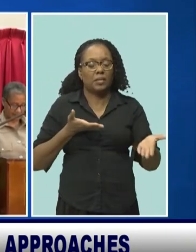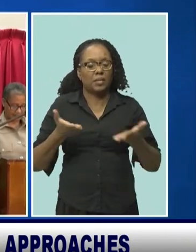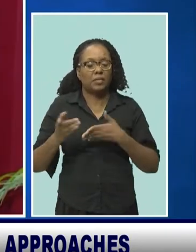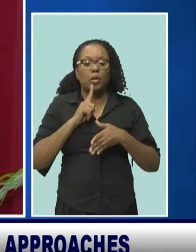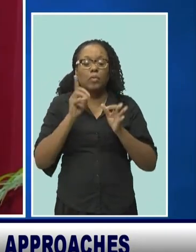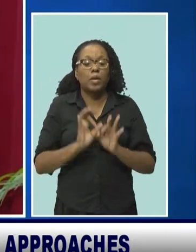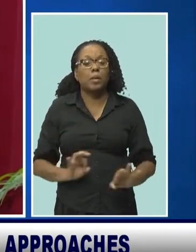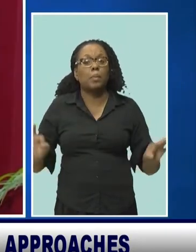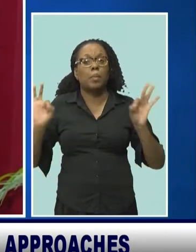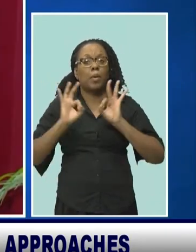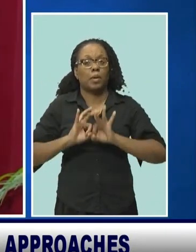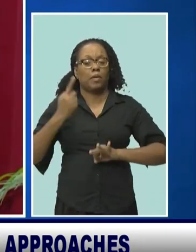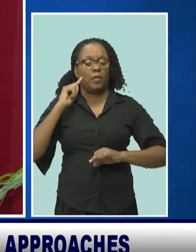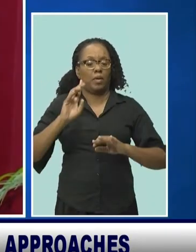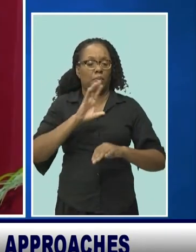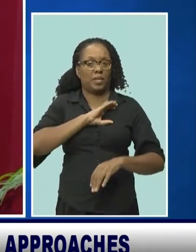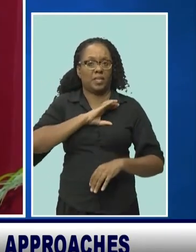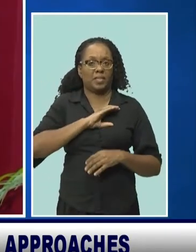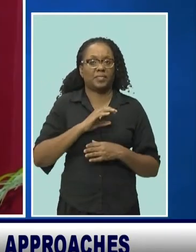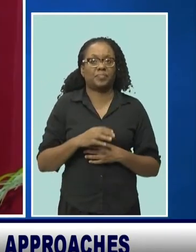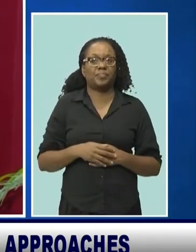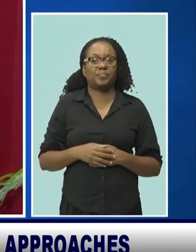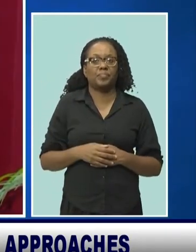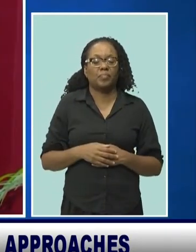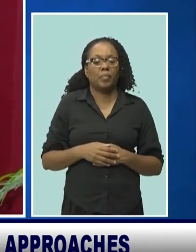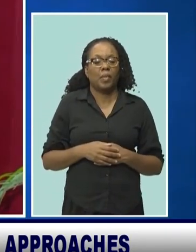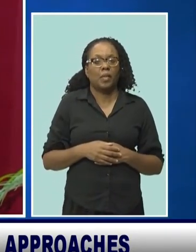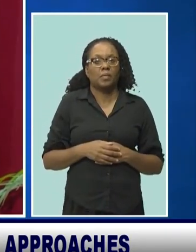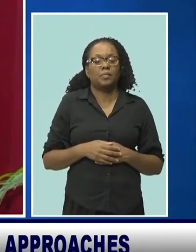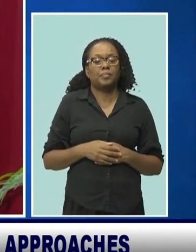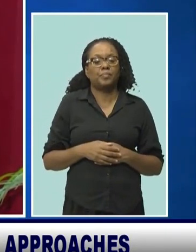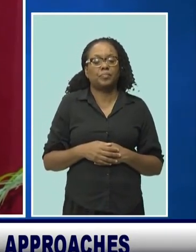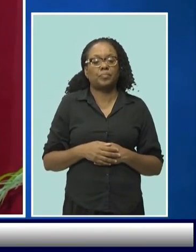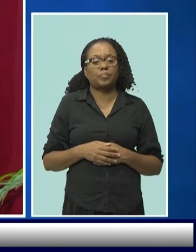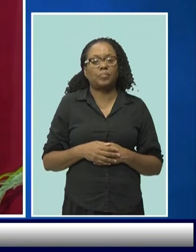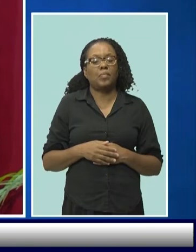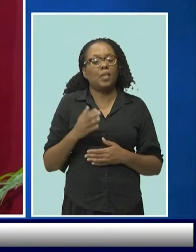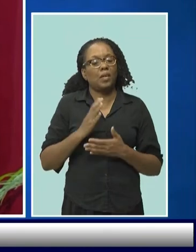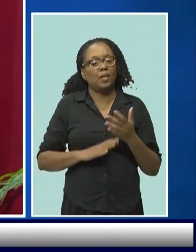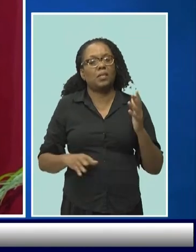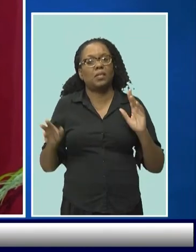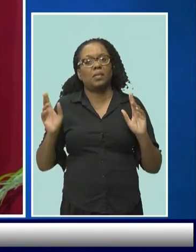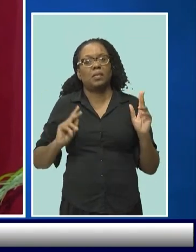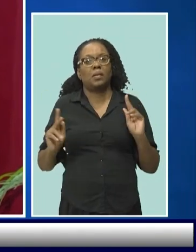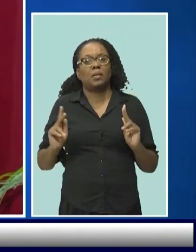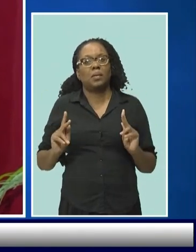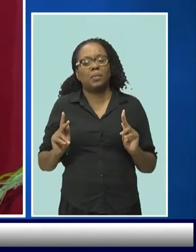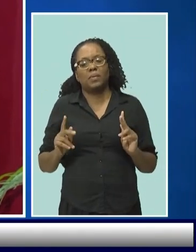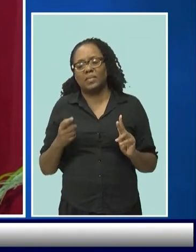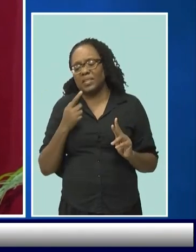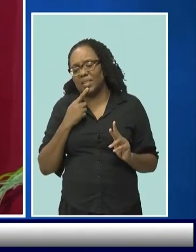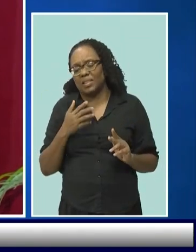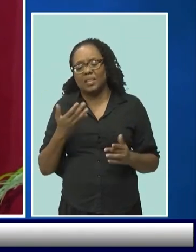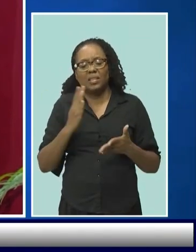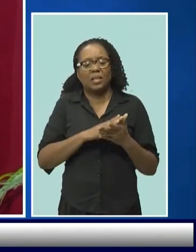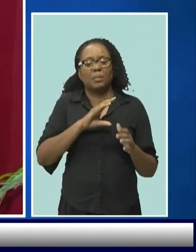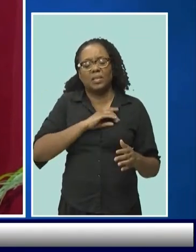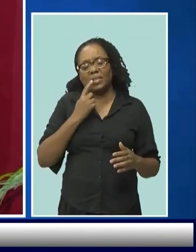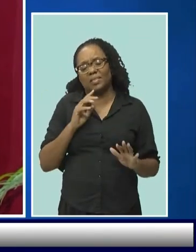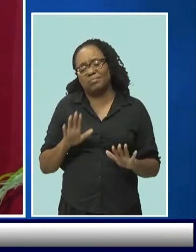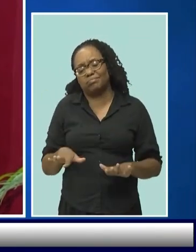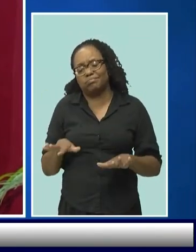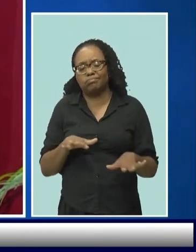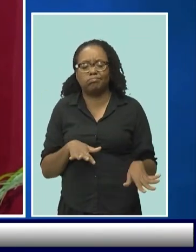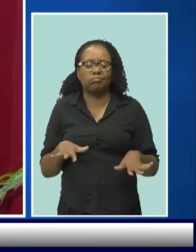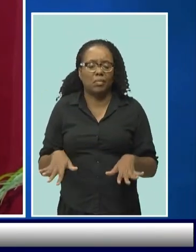For those who may ease up, it is for the strong ones to hold on to them, move them forward, pull